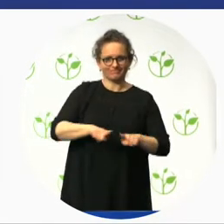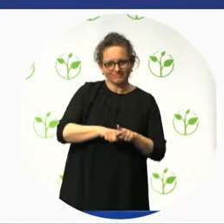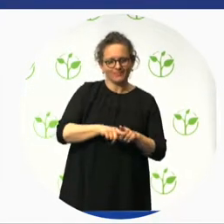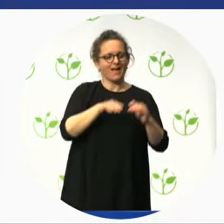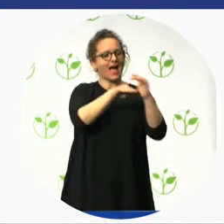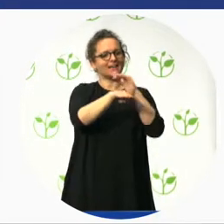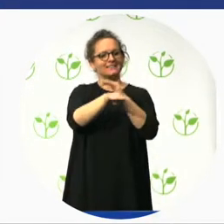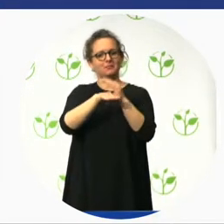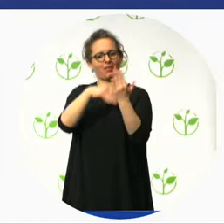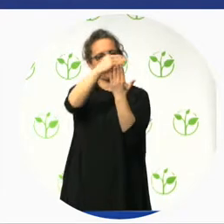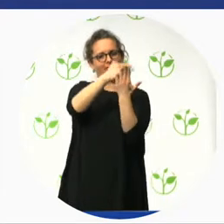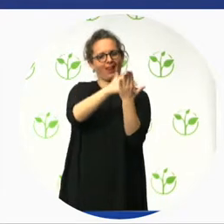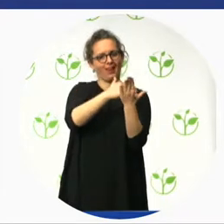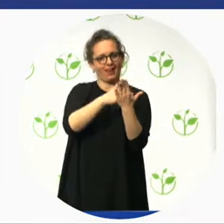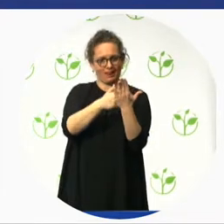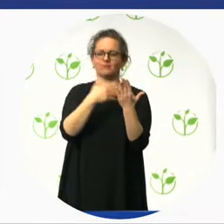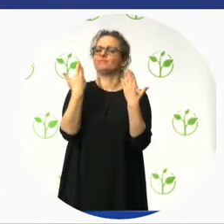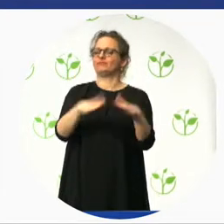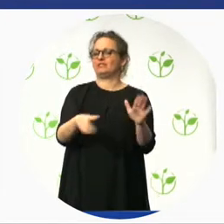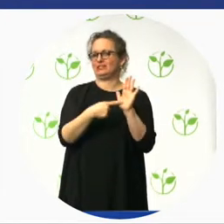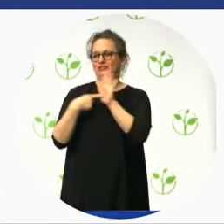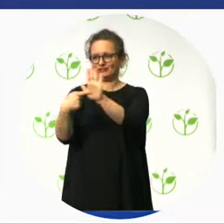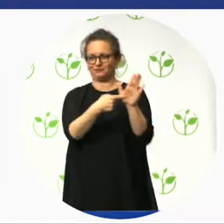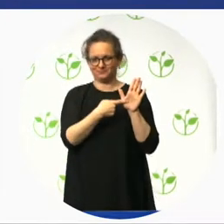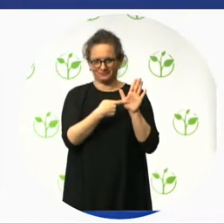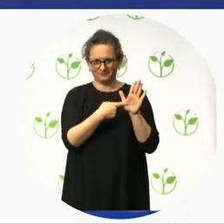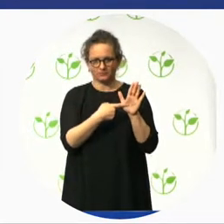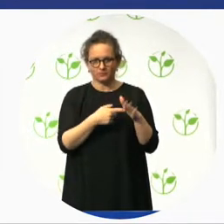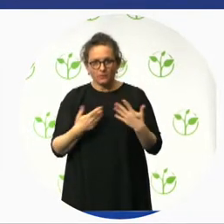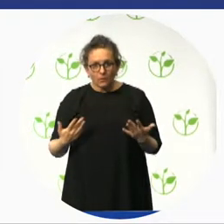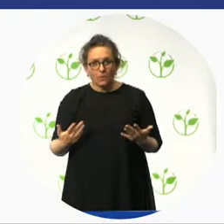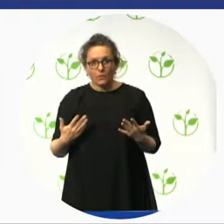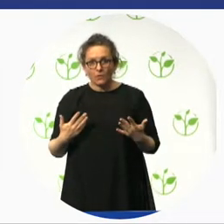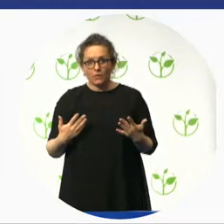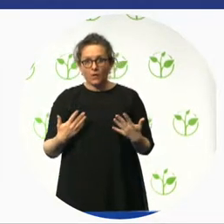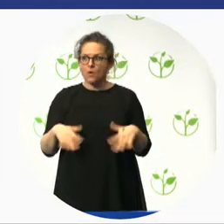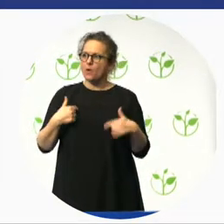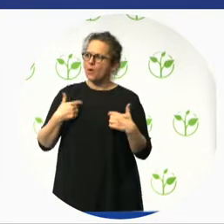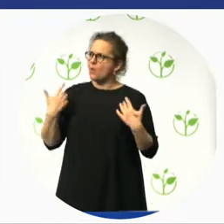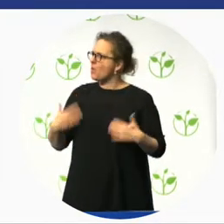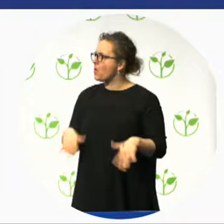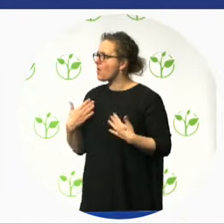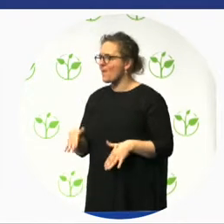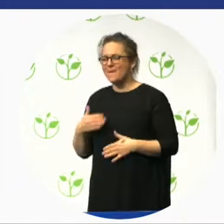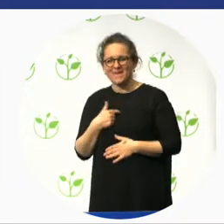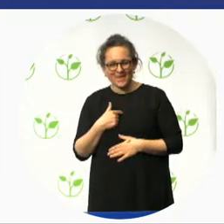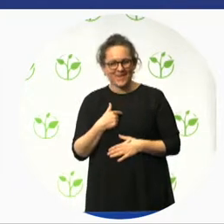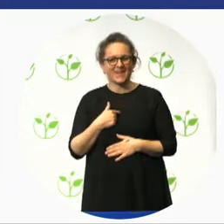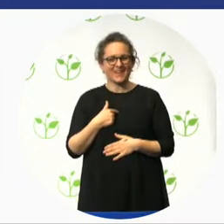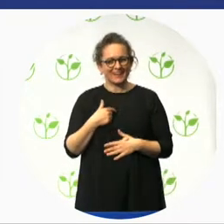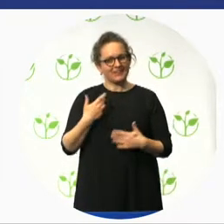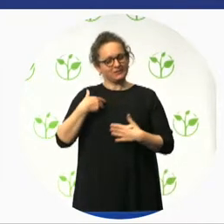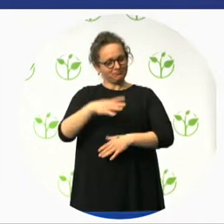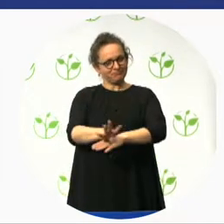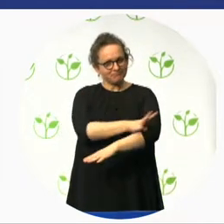It's an honor to be here at the Zero Project conference, hear all the fabulous work and ideas that have been done by the community around the world,